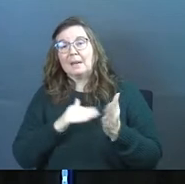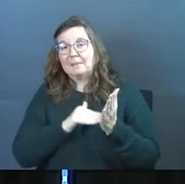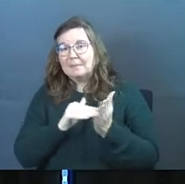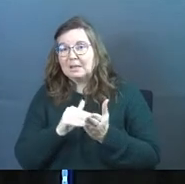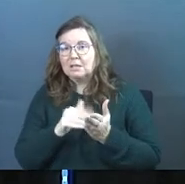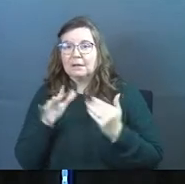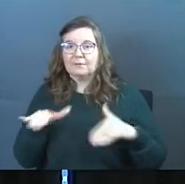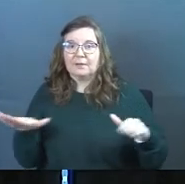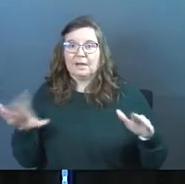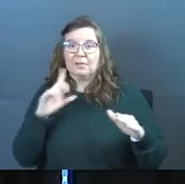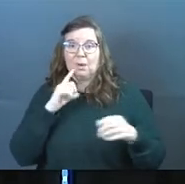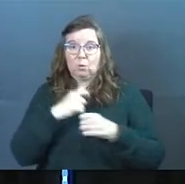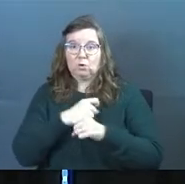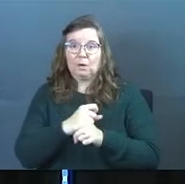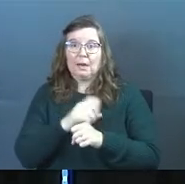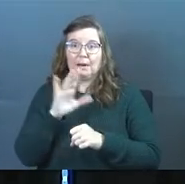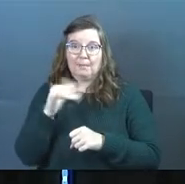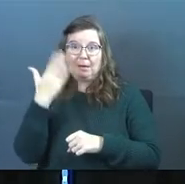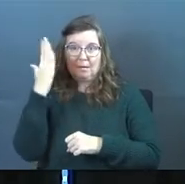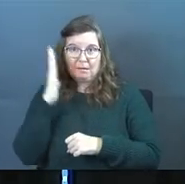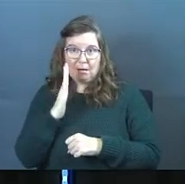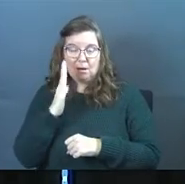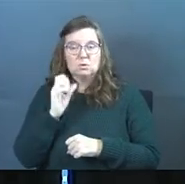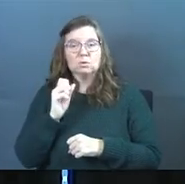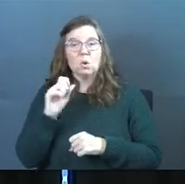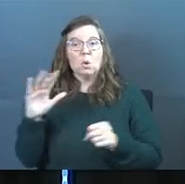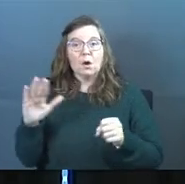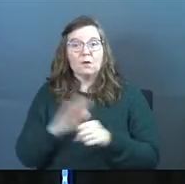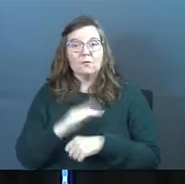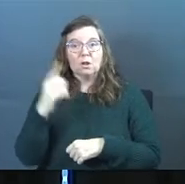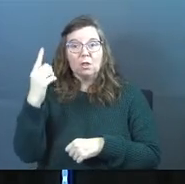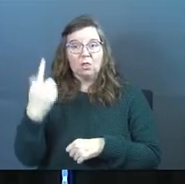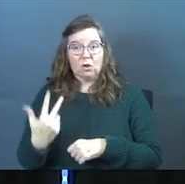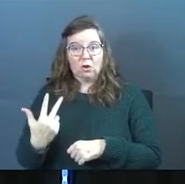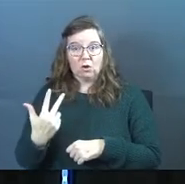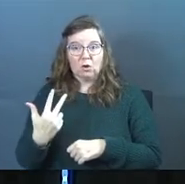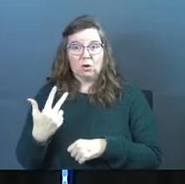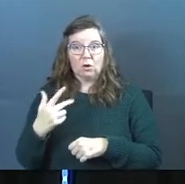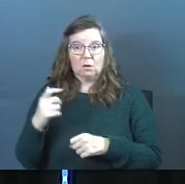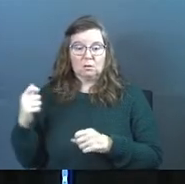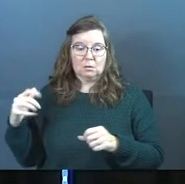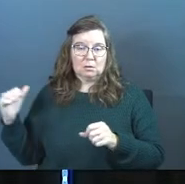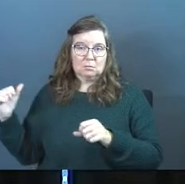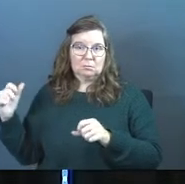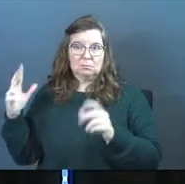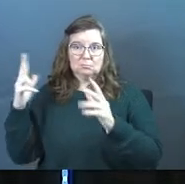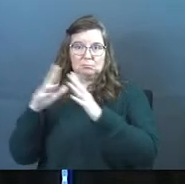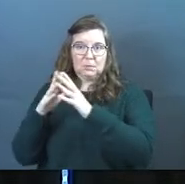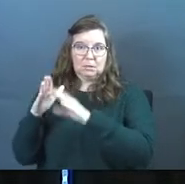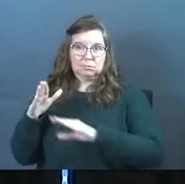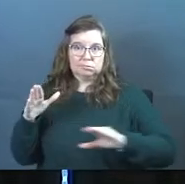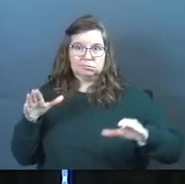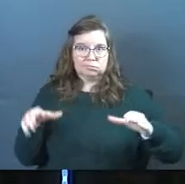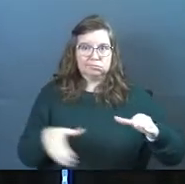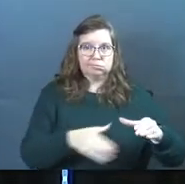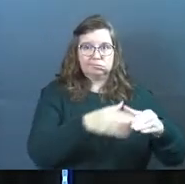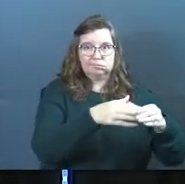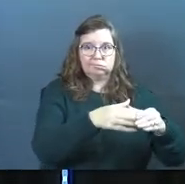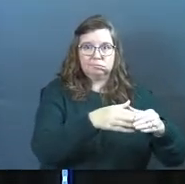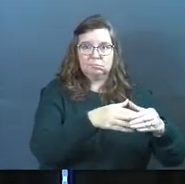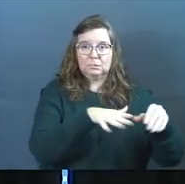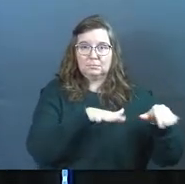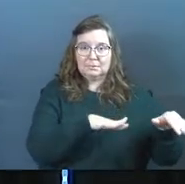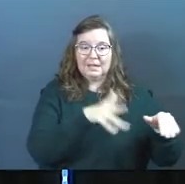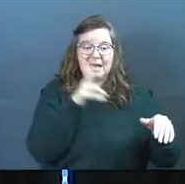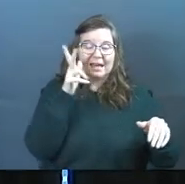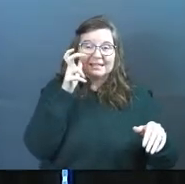millions of angels that were created by God. So a full third of them went to Satan's army. And notice Satan does